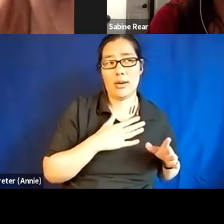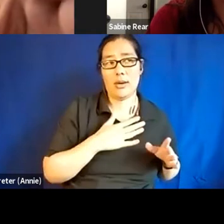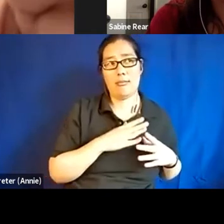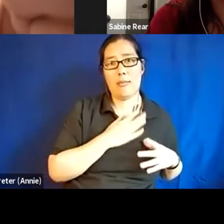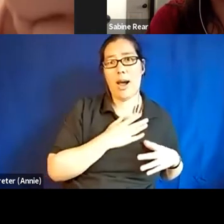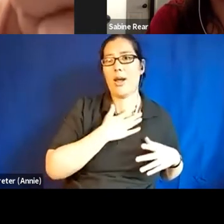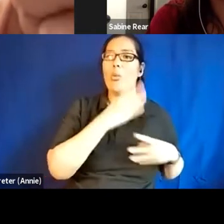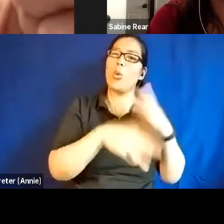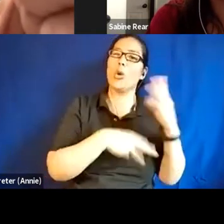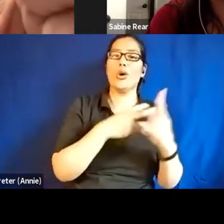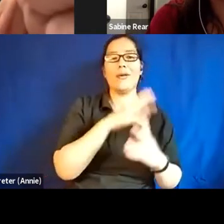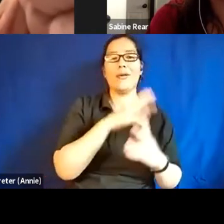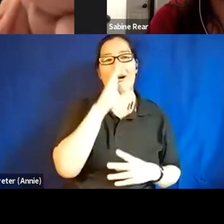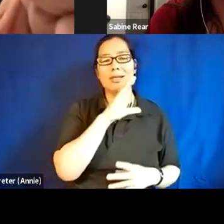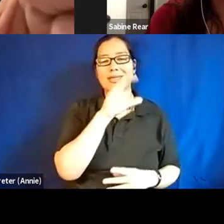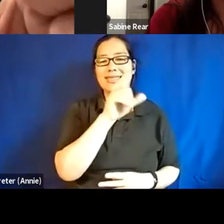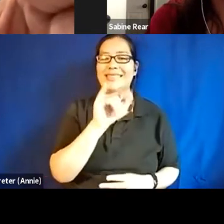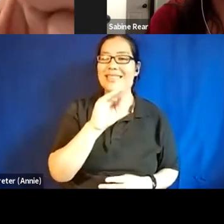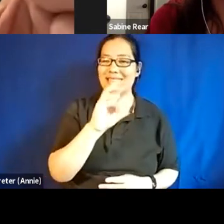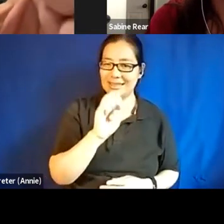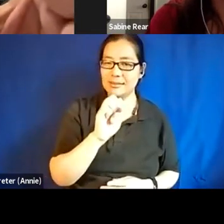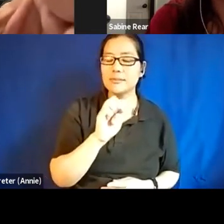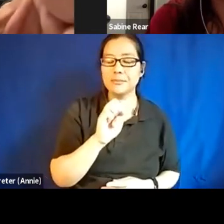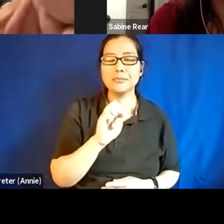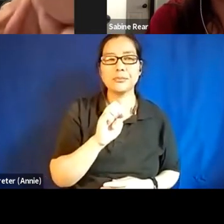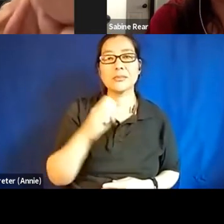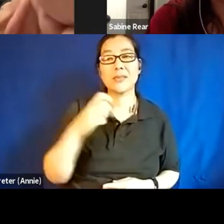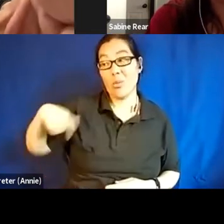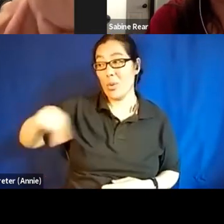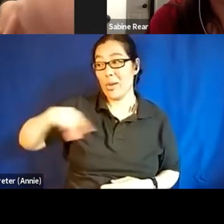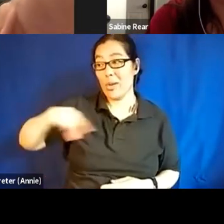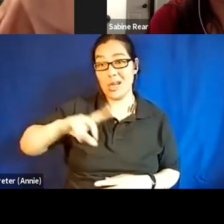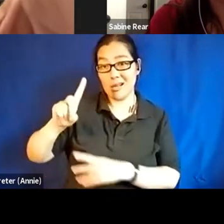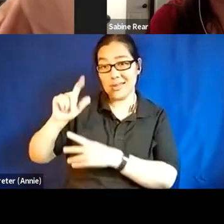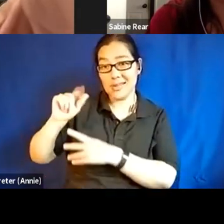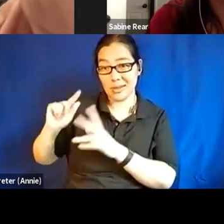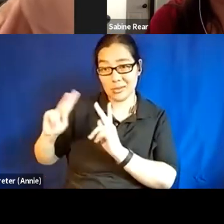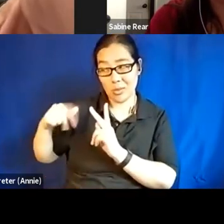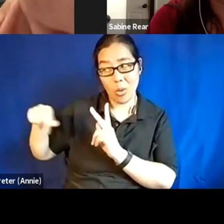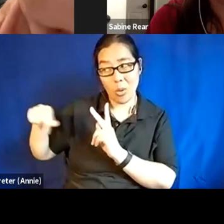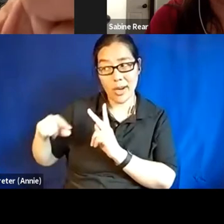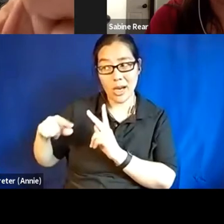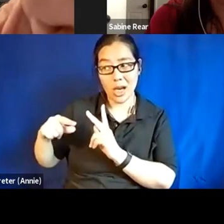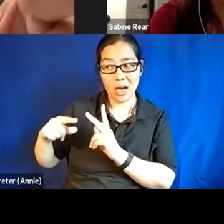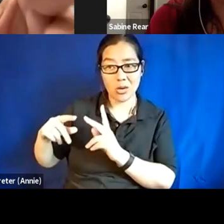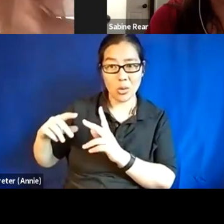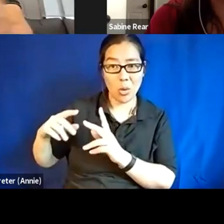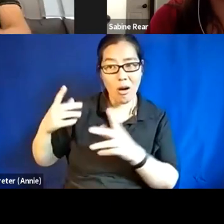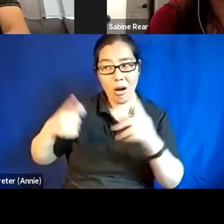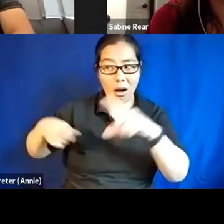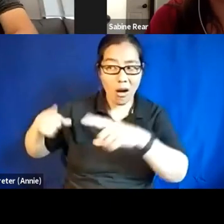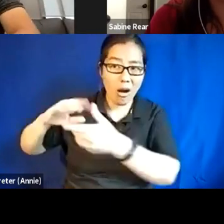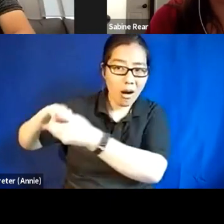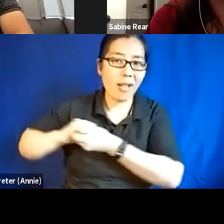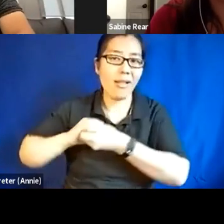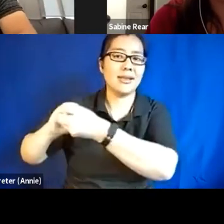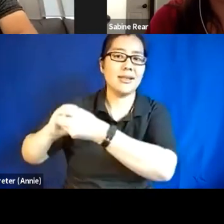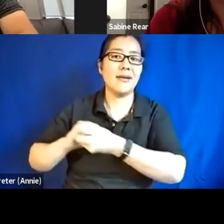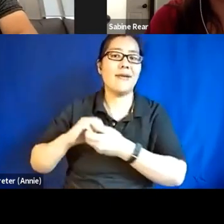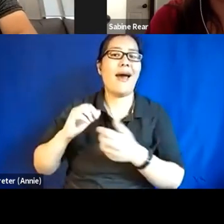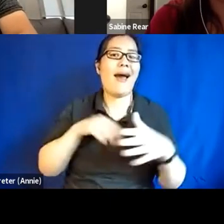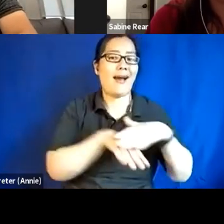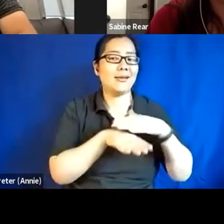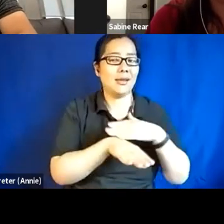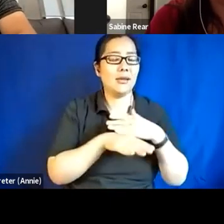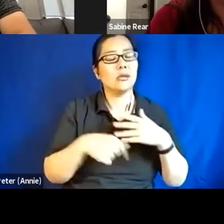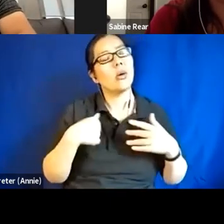in and that we wind up, um, doing a lot of work around collective access for each other. So, um, I really try to provide access to